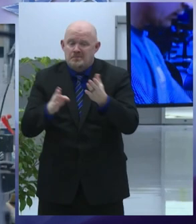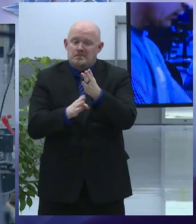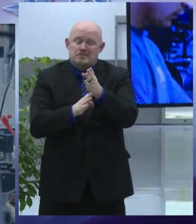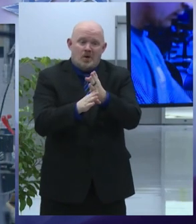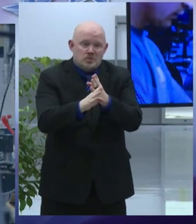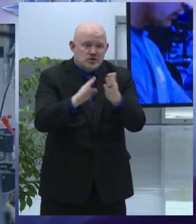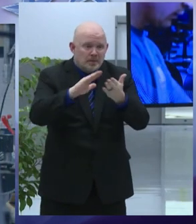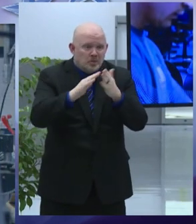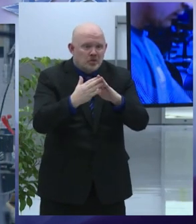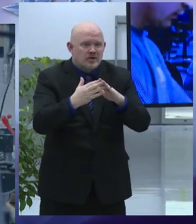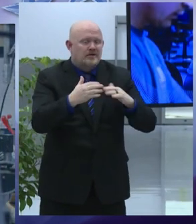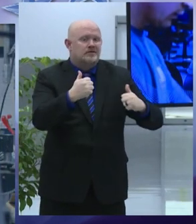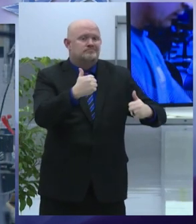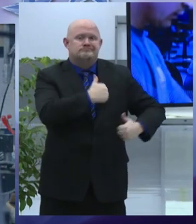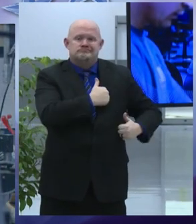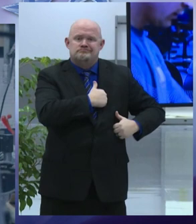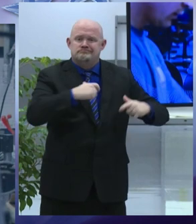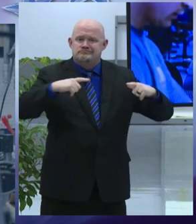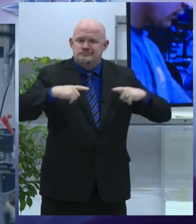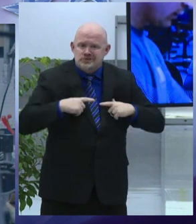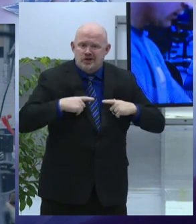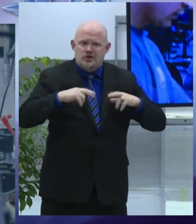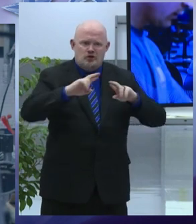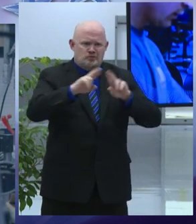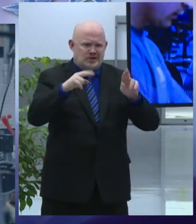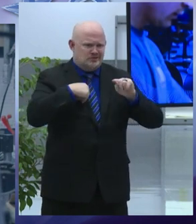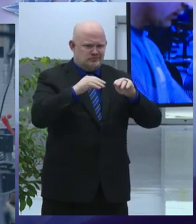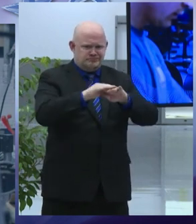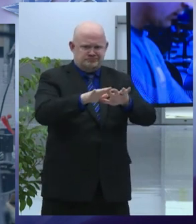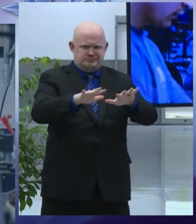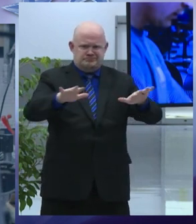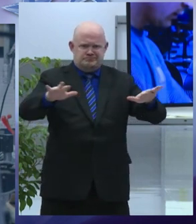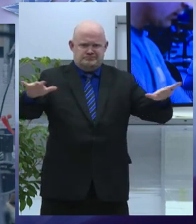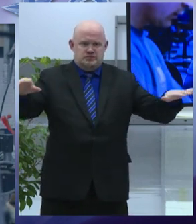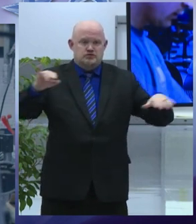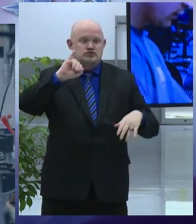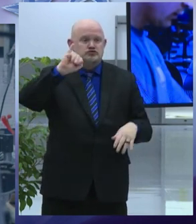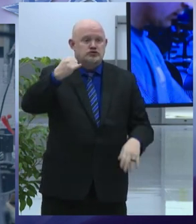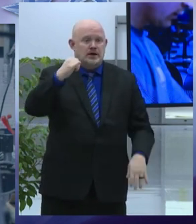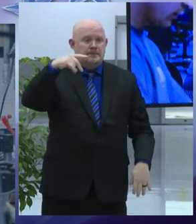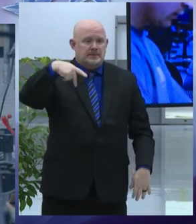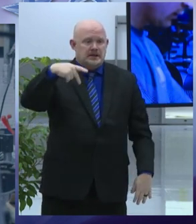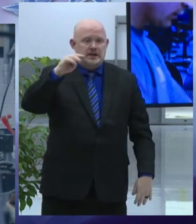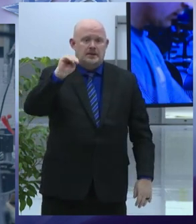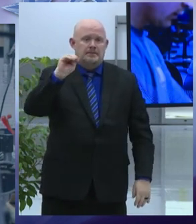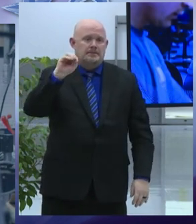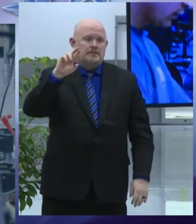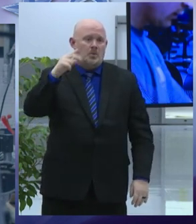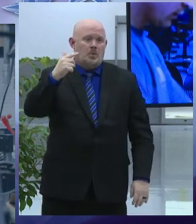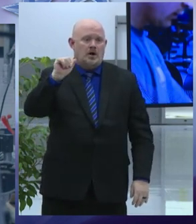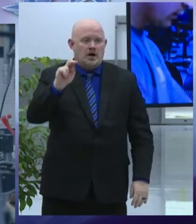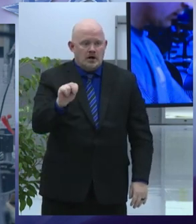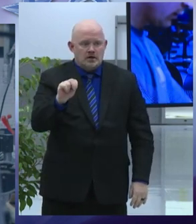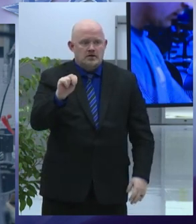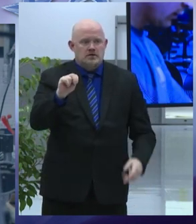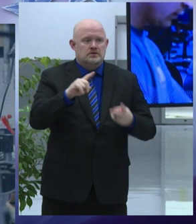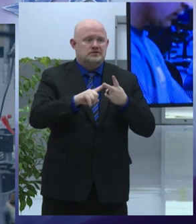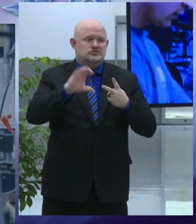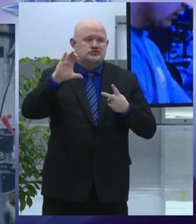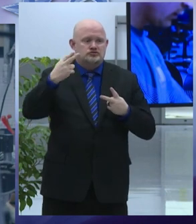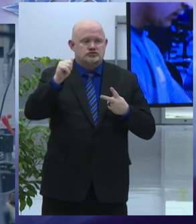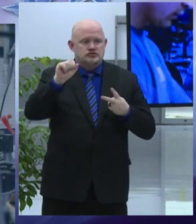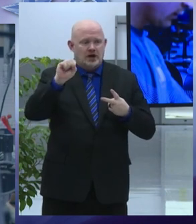with pandemic relief and funding from the jp morgan chase advancing cities initiative our community partners at center state ceo hack upstate